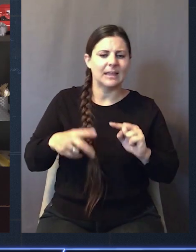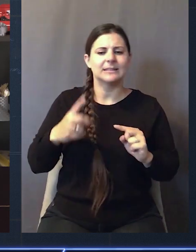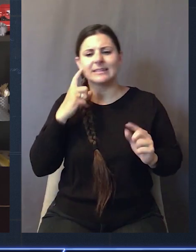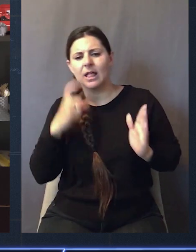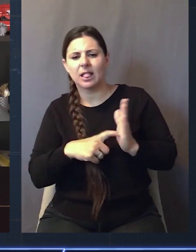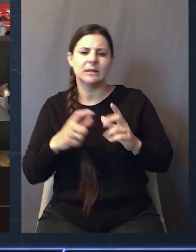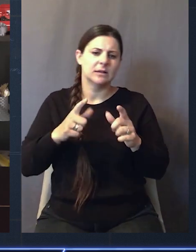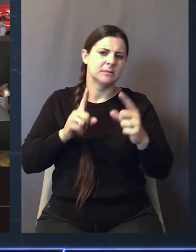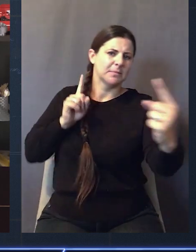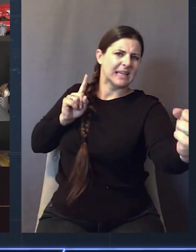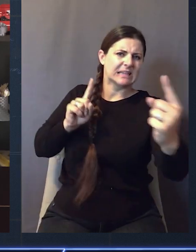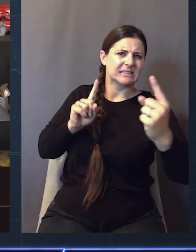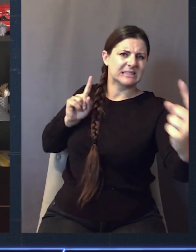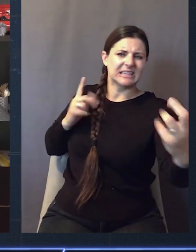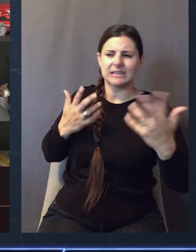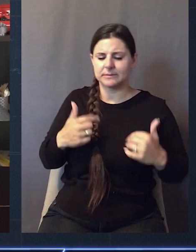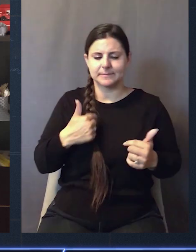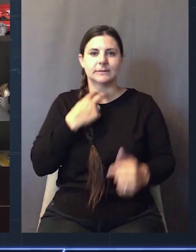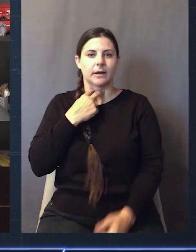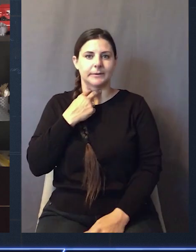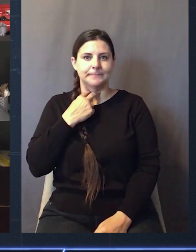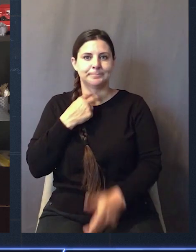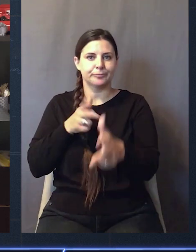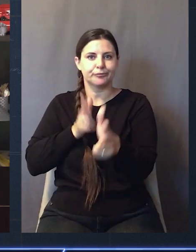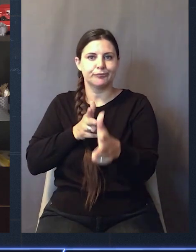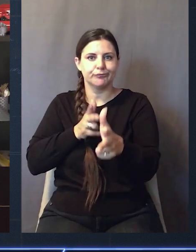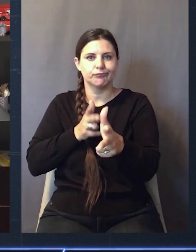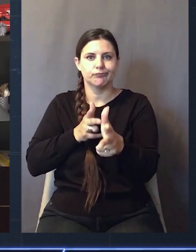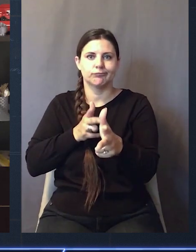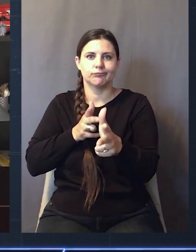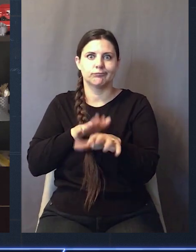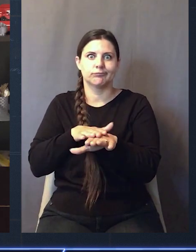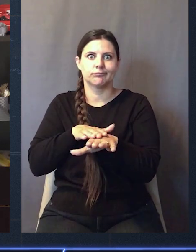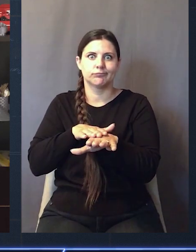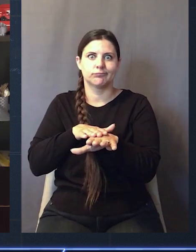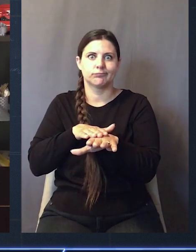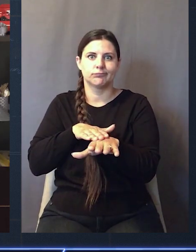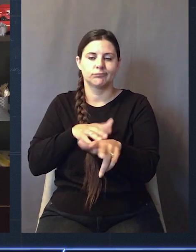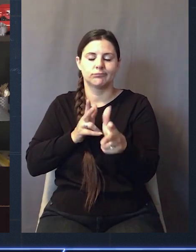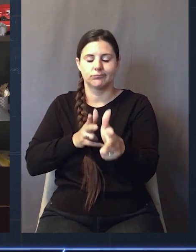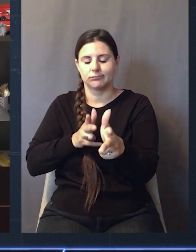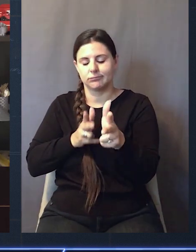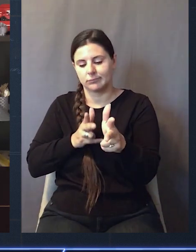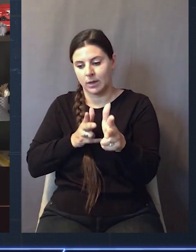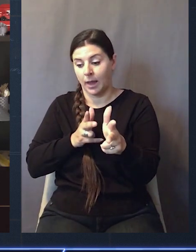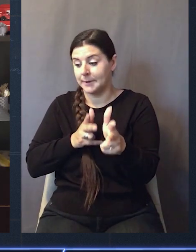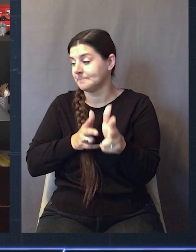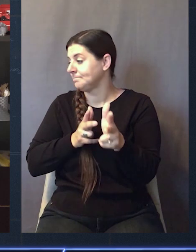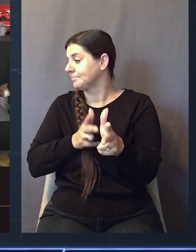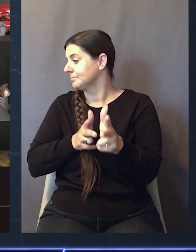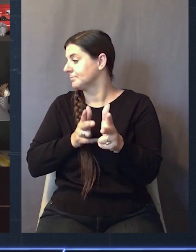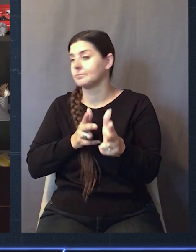huge beam on this truck and I can't quite get a sense of how big it is. But I'm now stuck behind this truck and I'm driving